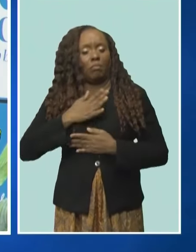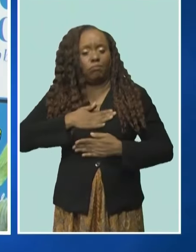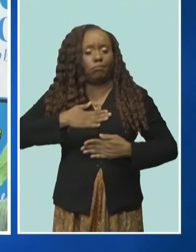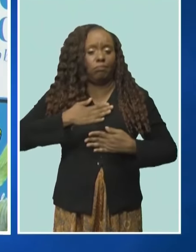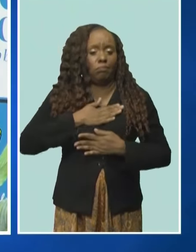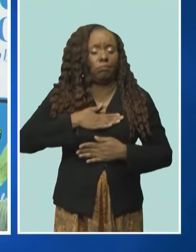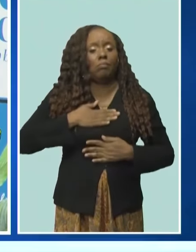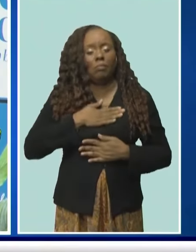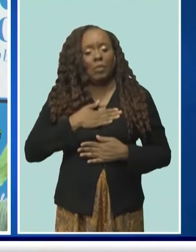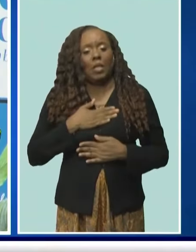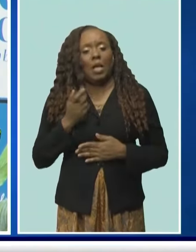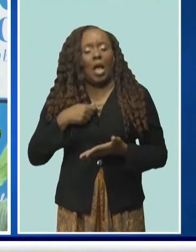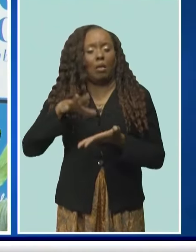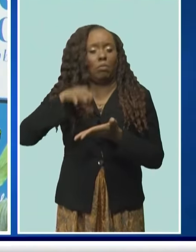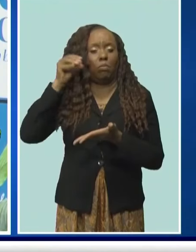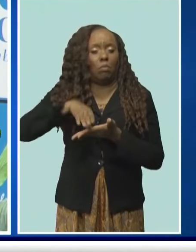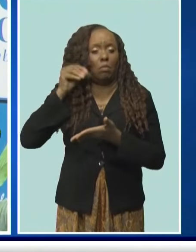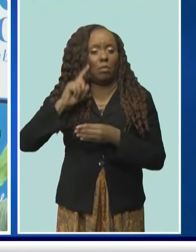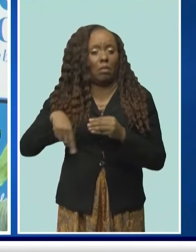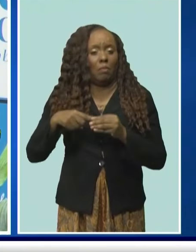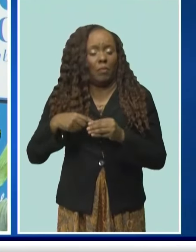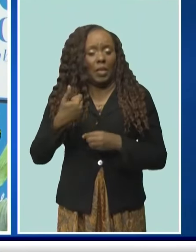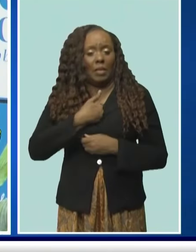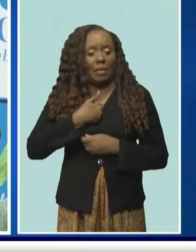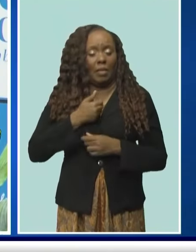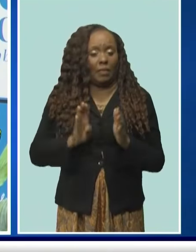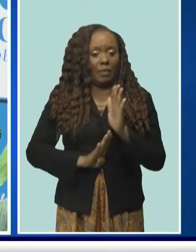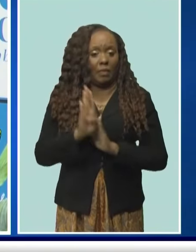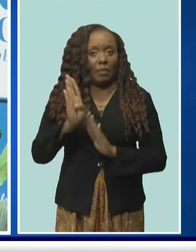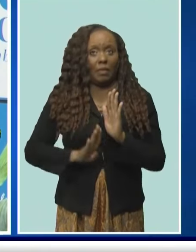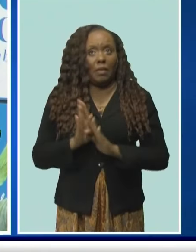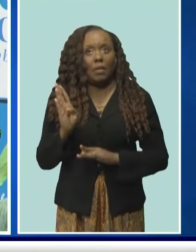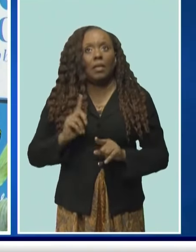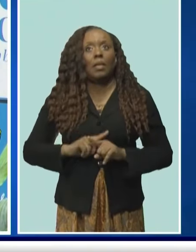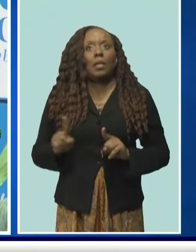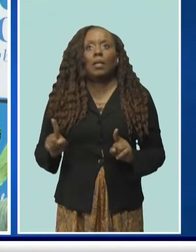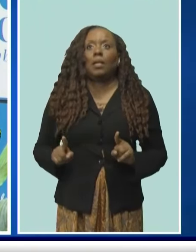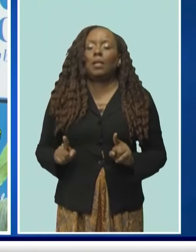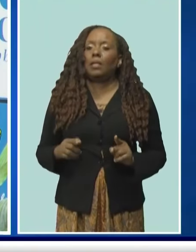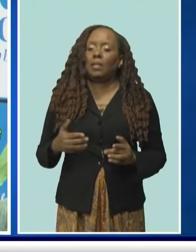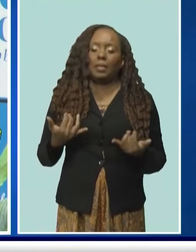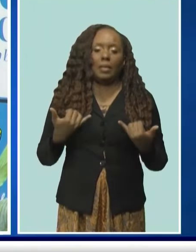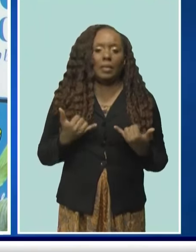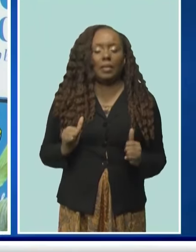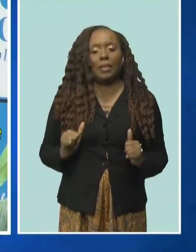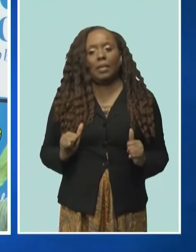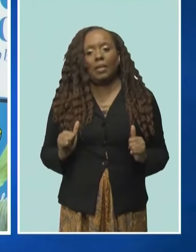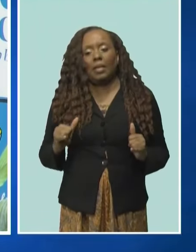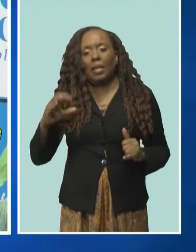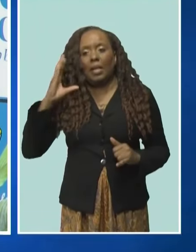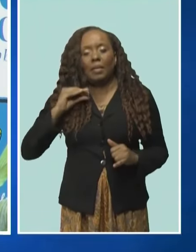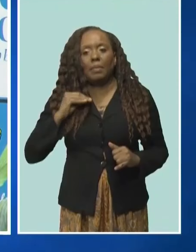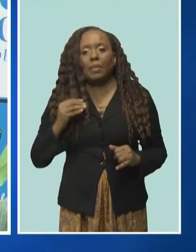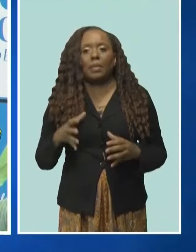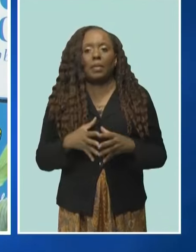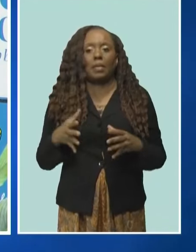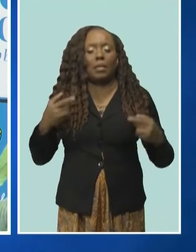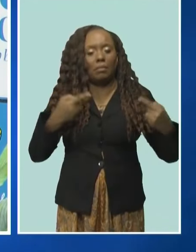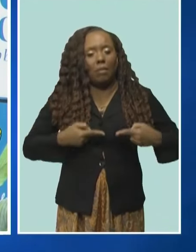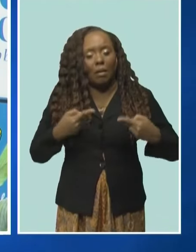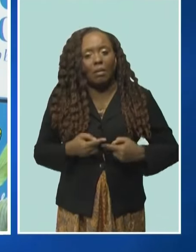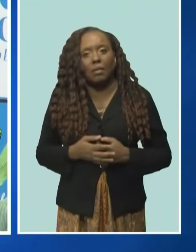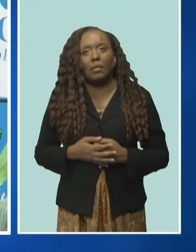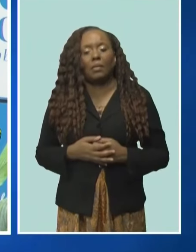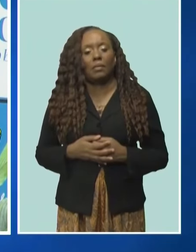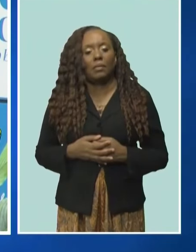and I have learned about my self-development, it did not come without its trials and tribulations. For example, I struggled during